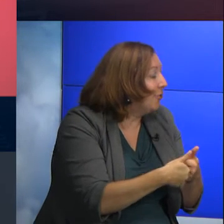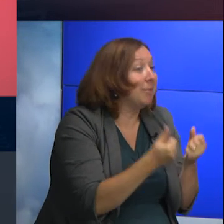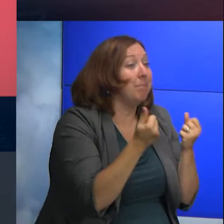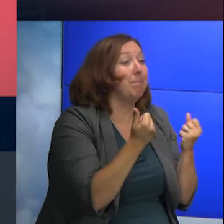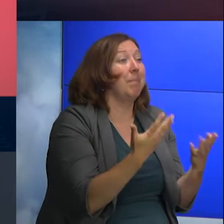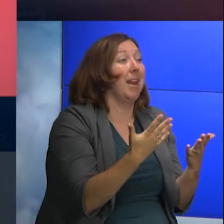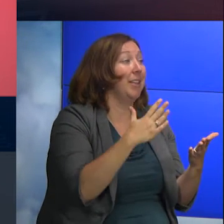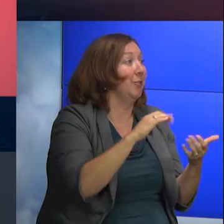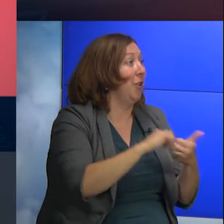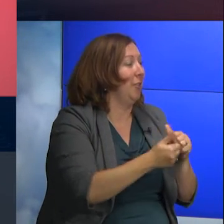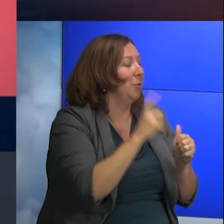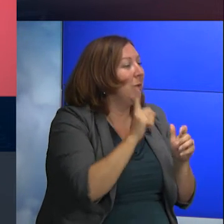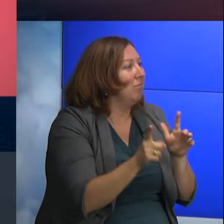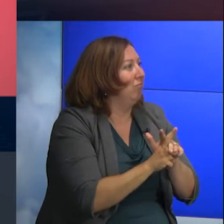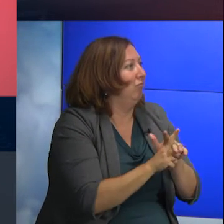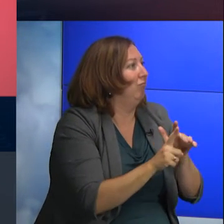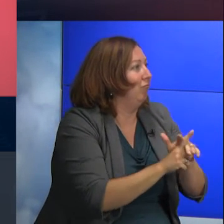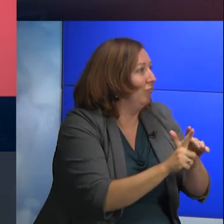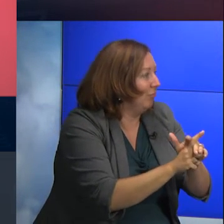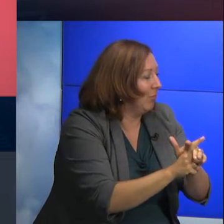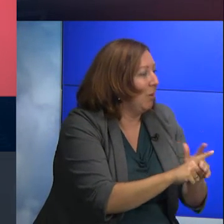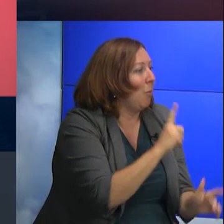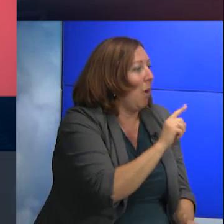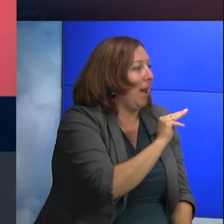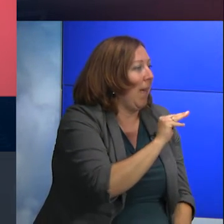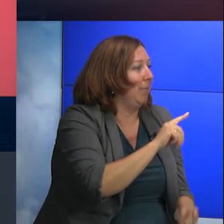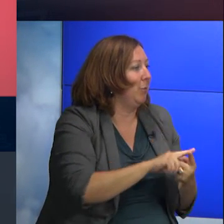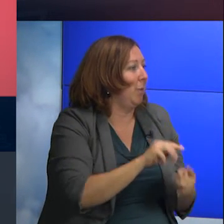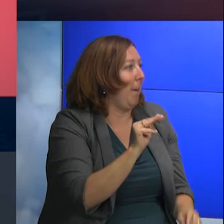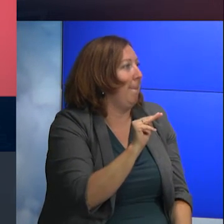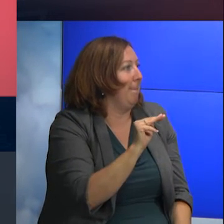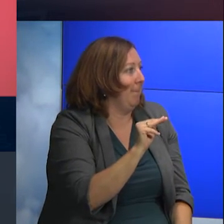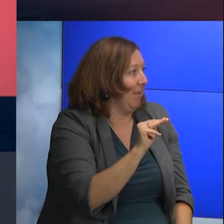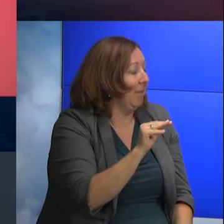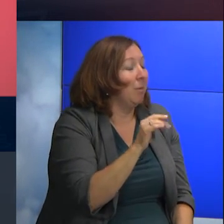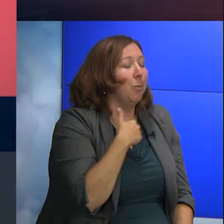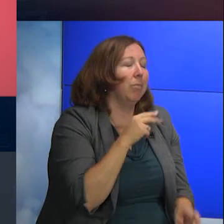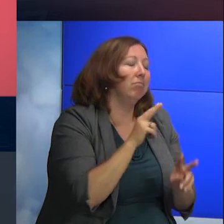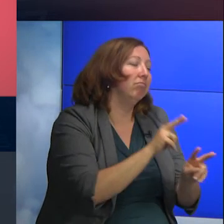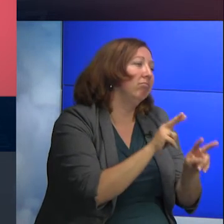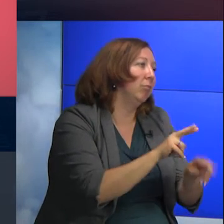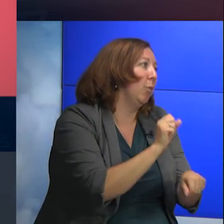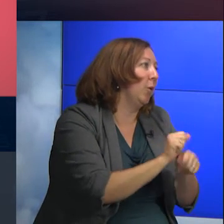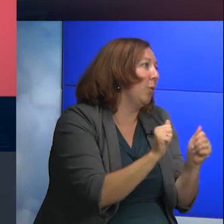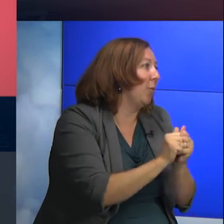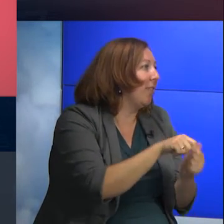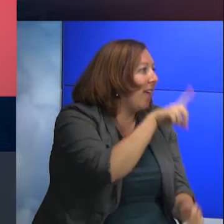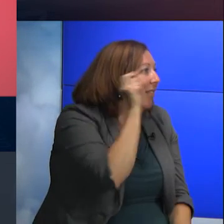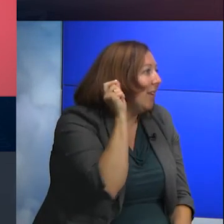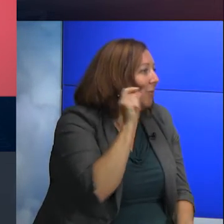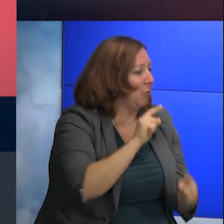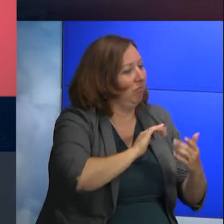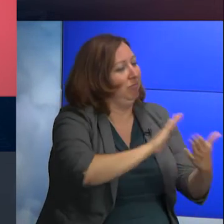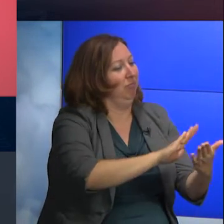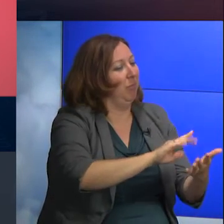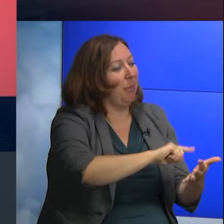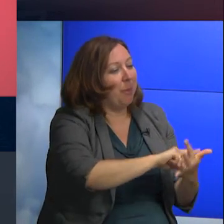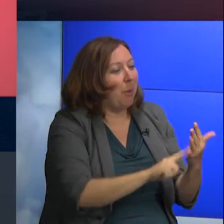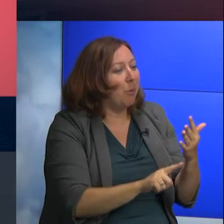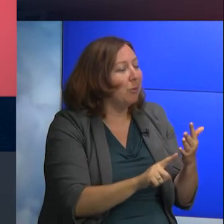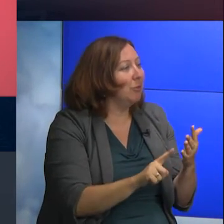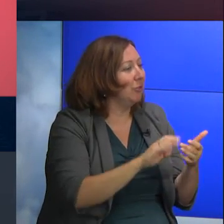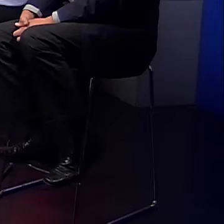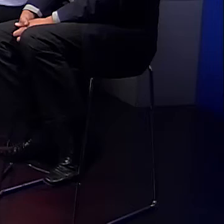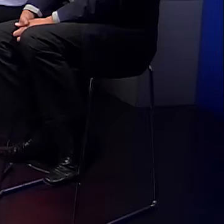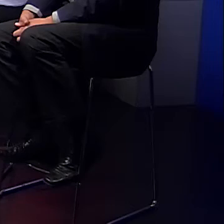ICT community with 1M2M, et cetera. And we look forward to working with Gallaudet to address any of those challenges as they might address the